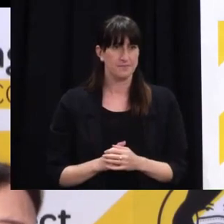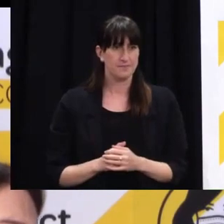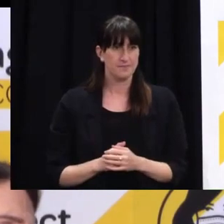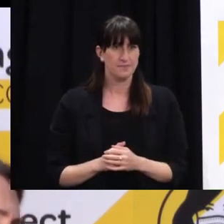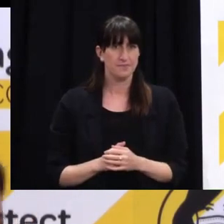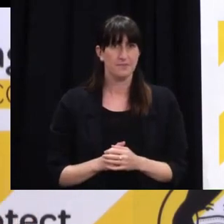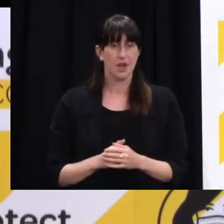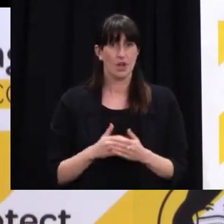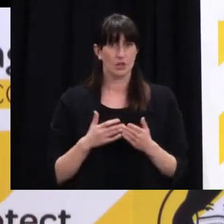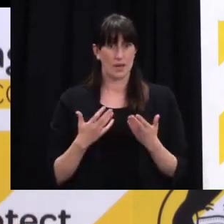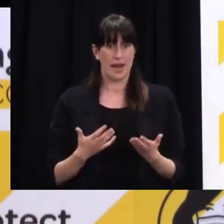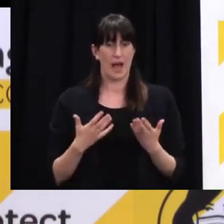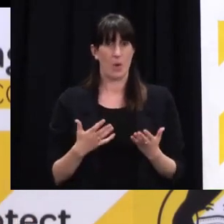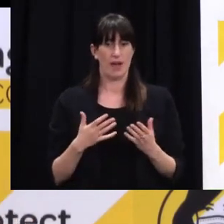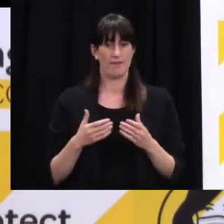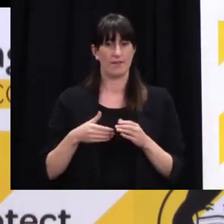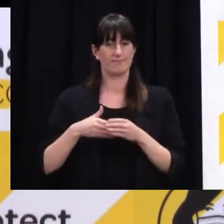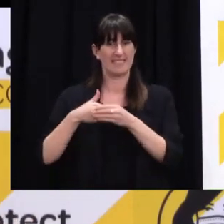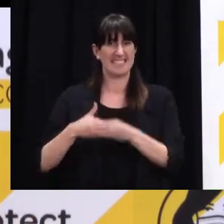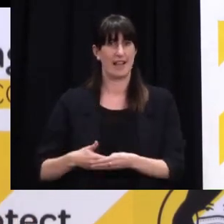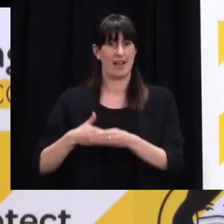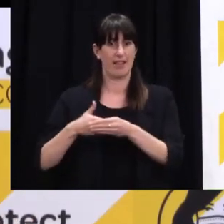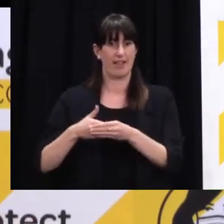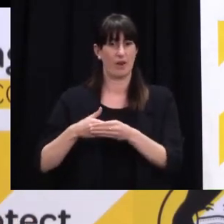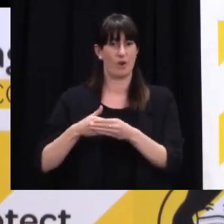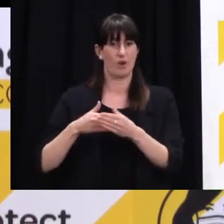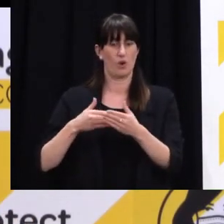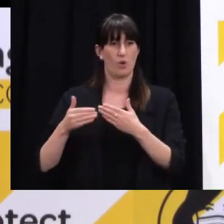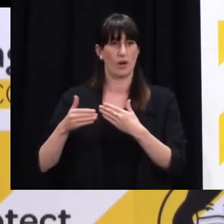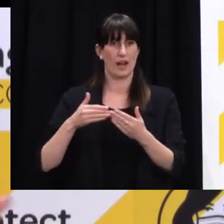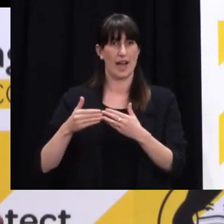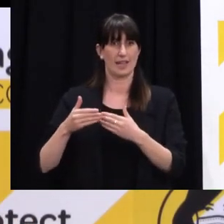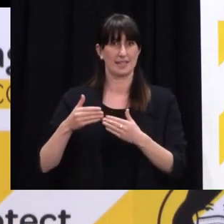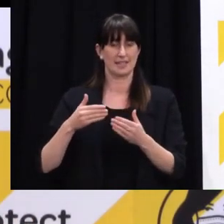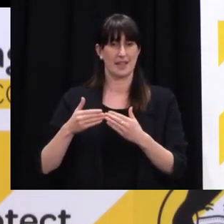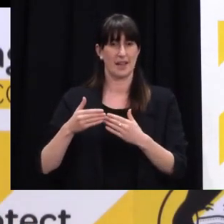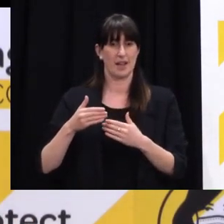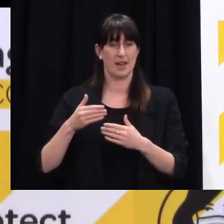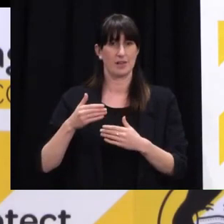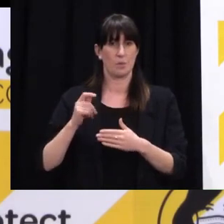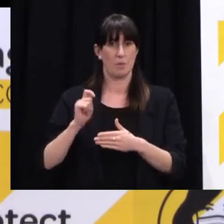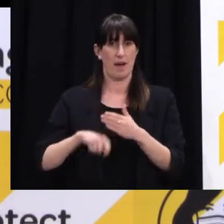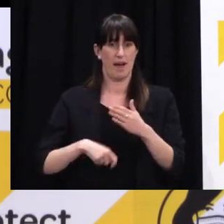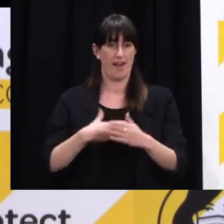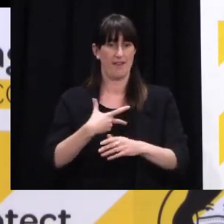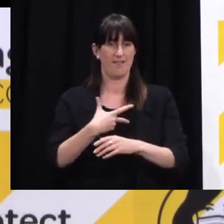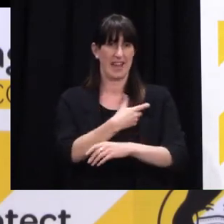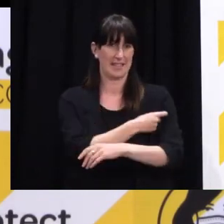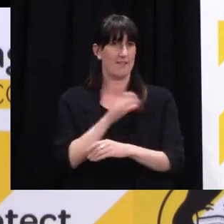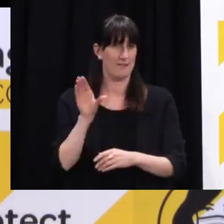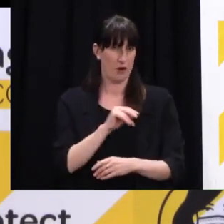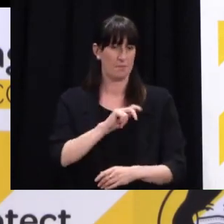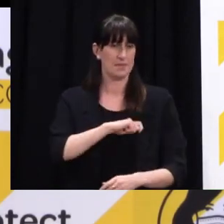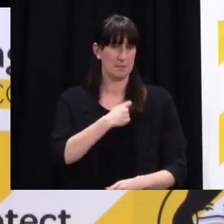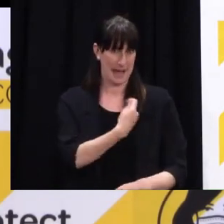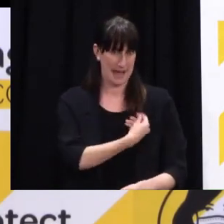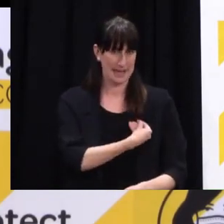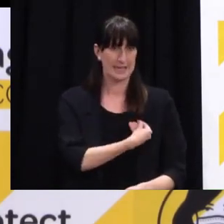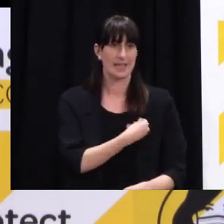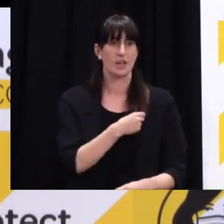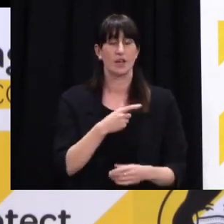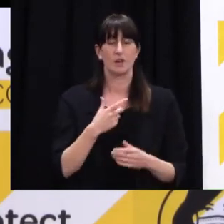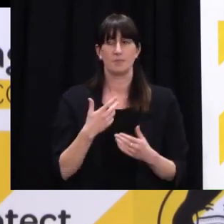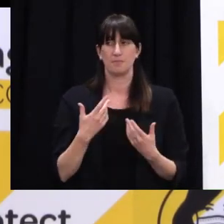deal with Spain. Yeah. You've previously spoken of your... Sorry, it's not a swap deal, it's a straight buy. Go ahead. apologise. You obviously announced the deal with Spain.